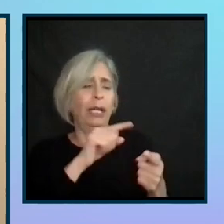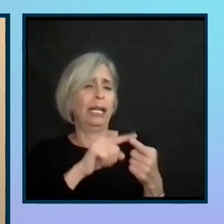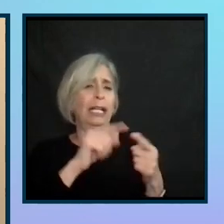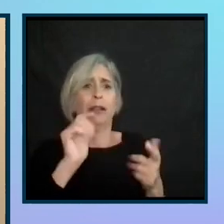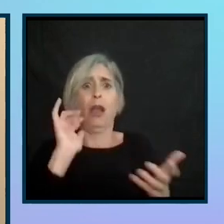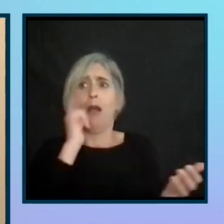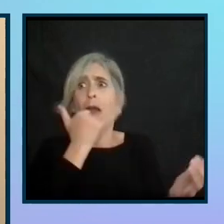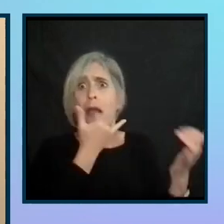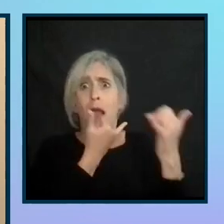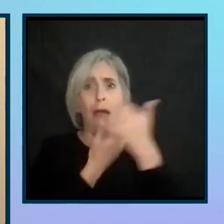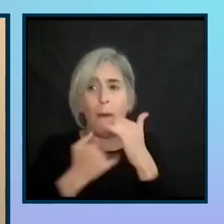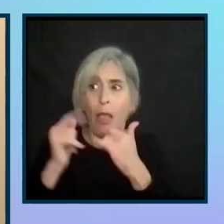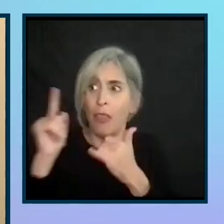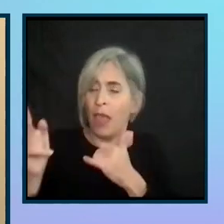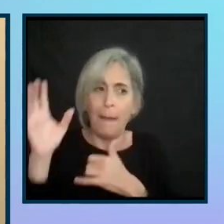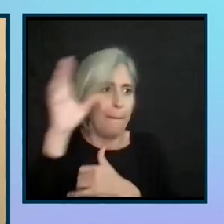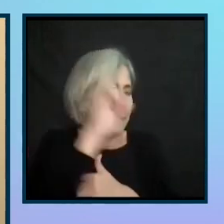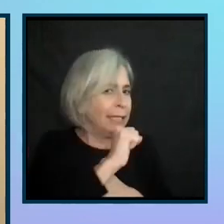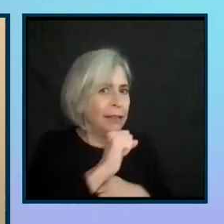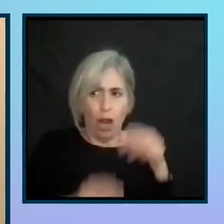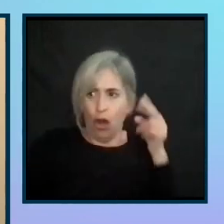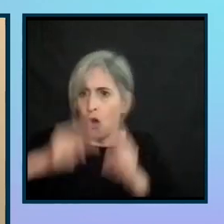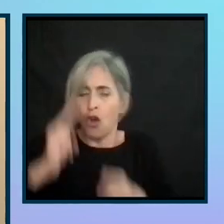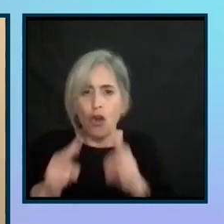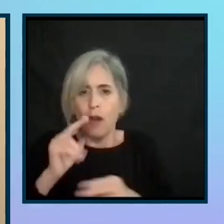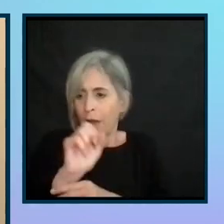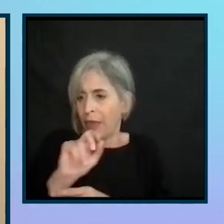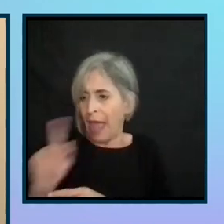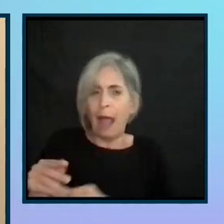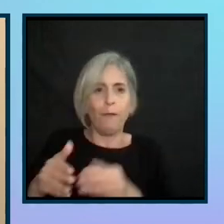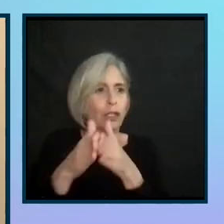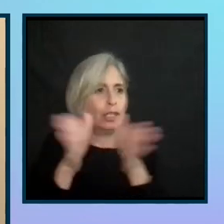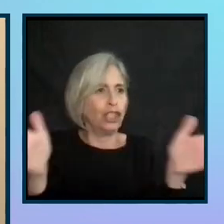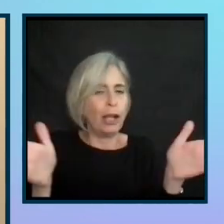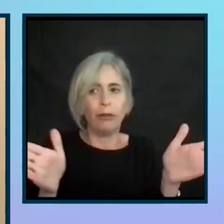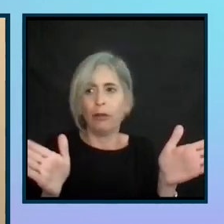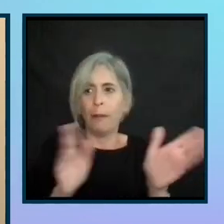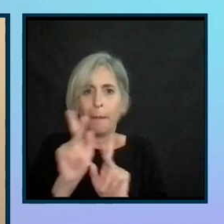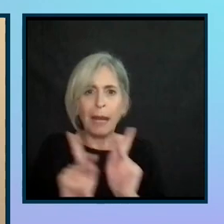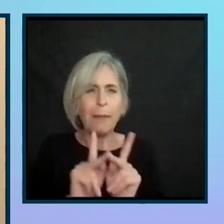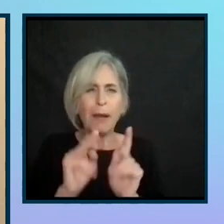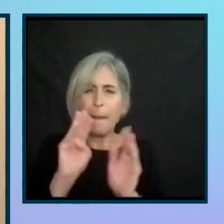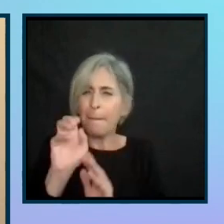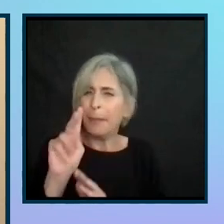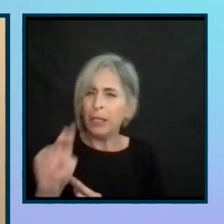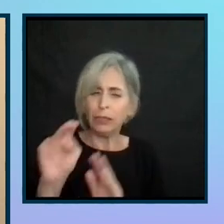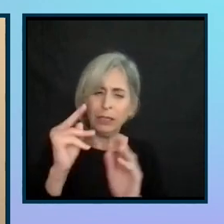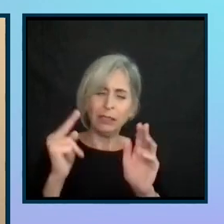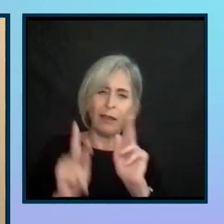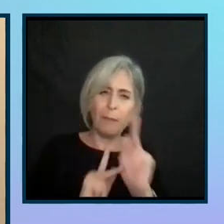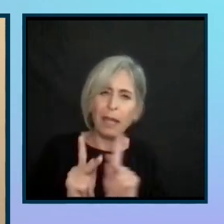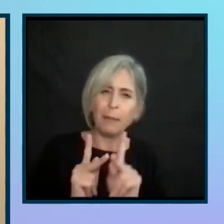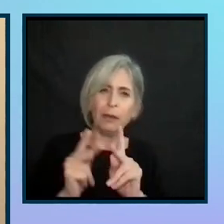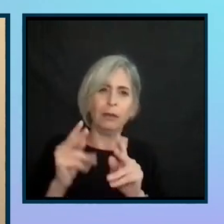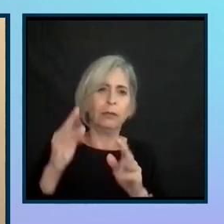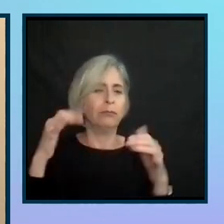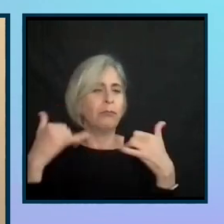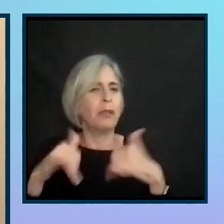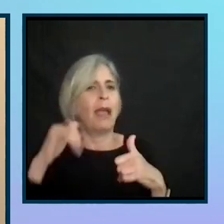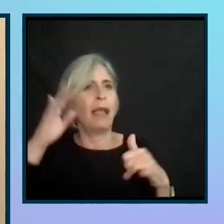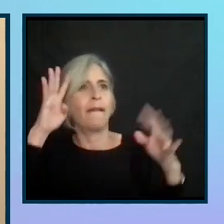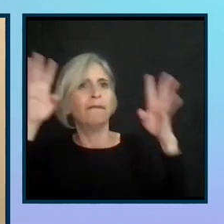big miss on their part, you know, and their rush to get the app to the general public and the millions of people that play fantasy sports.